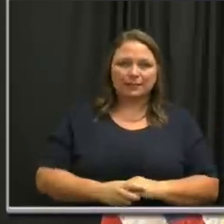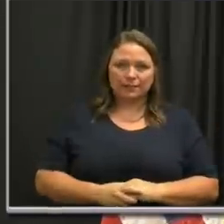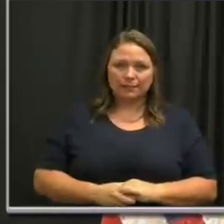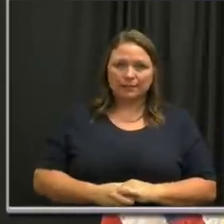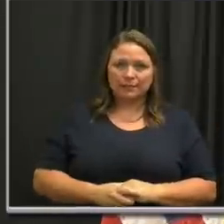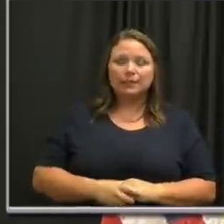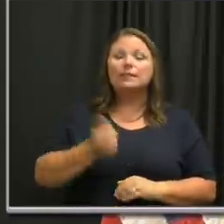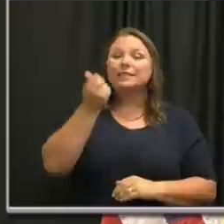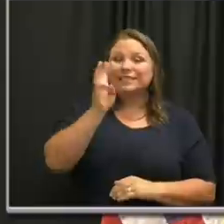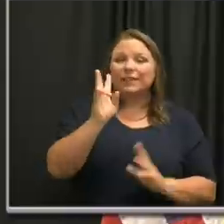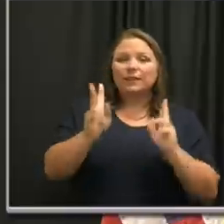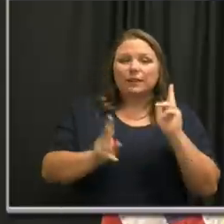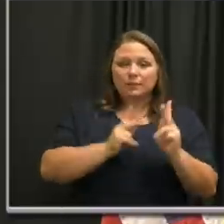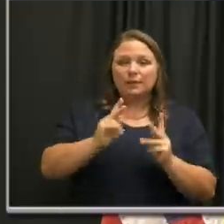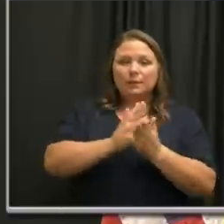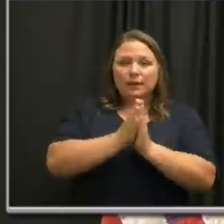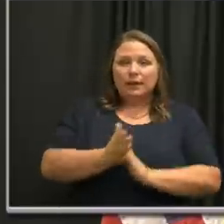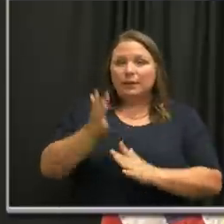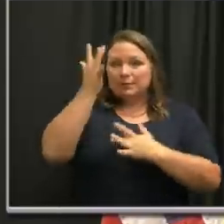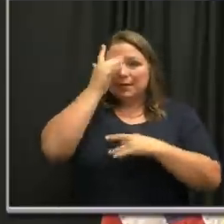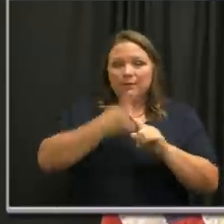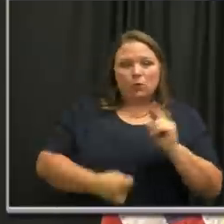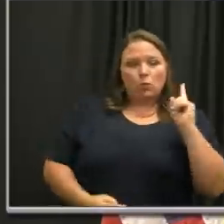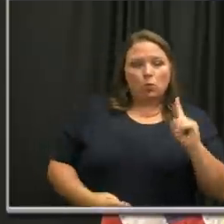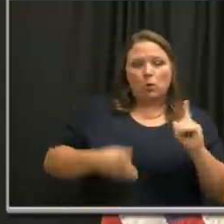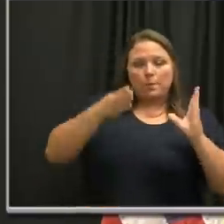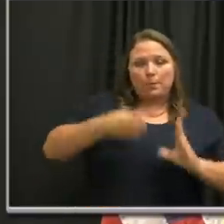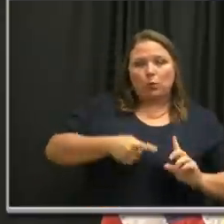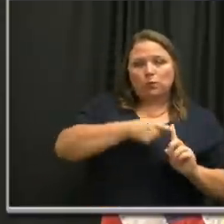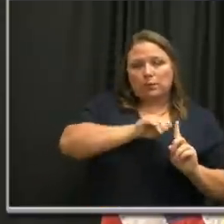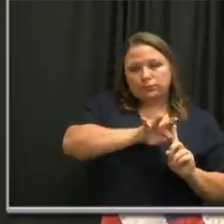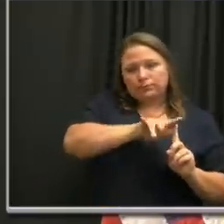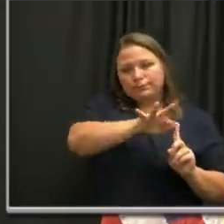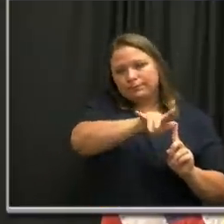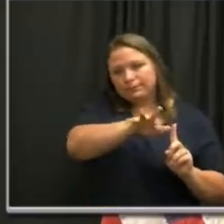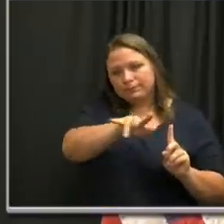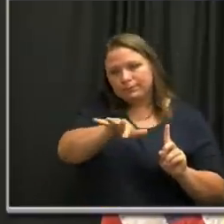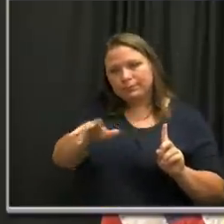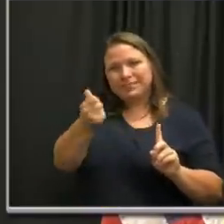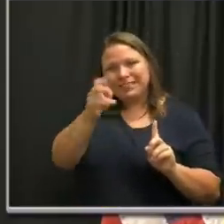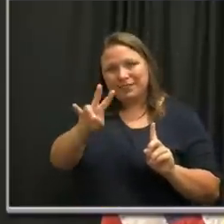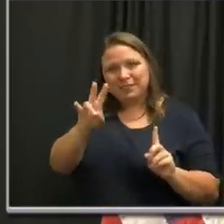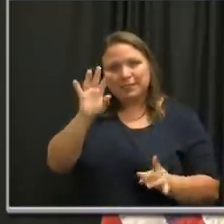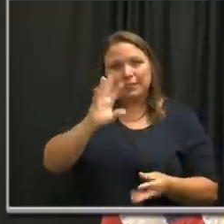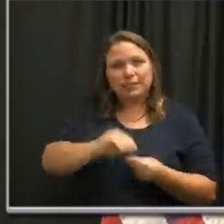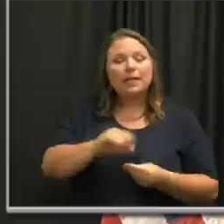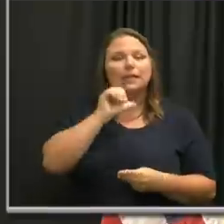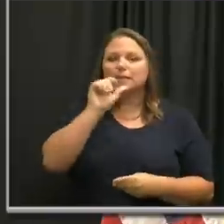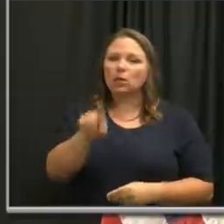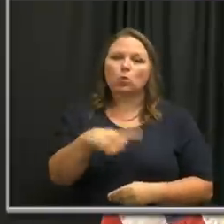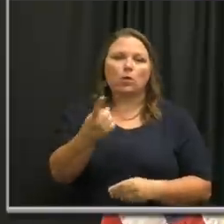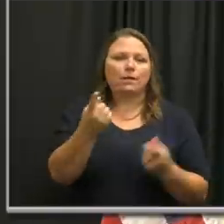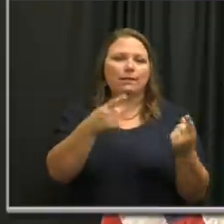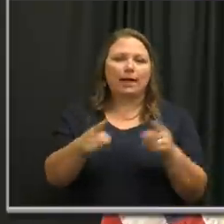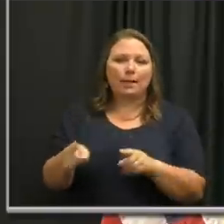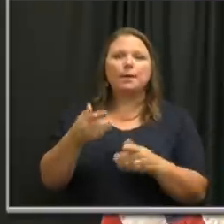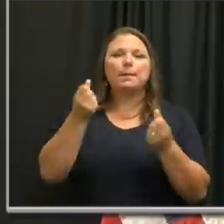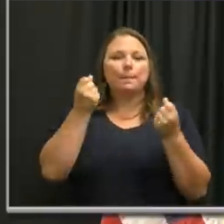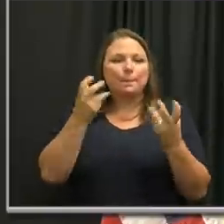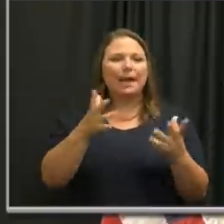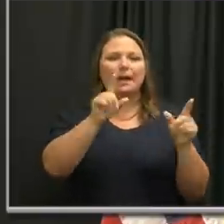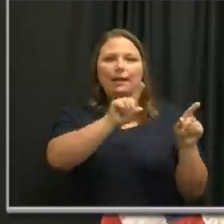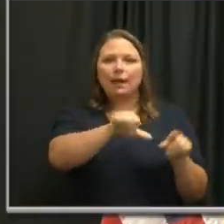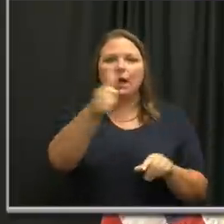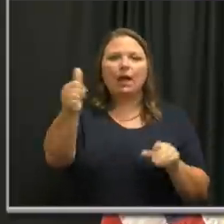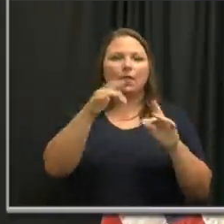17 individuals got the virus from the one person who came there infected. This is not an isolated event, and many such events have been